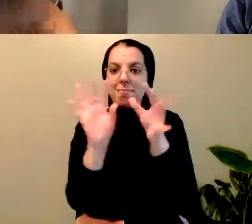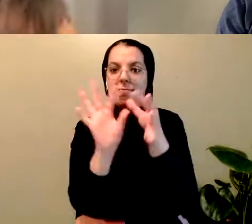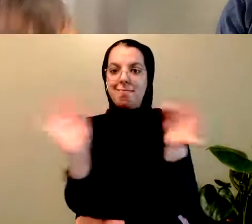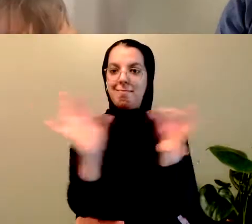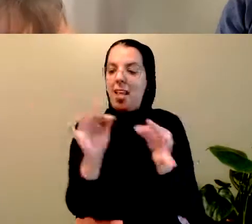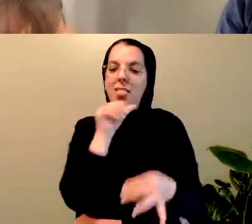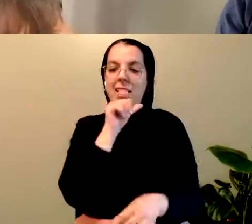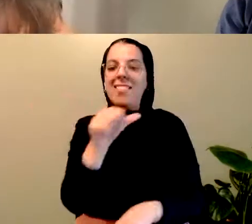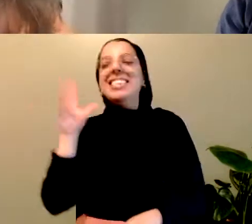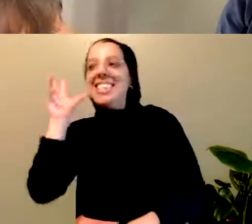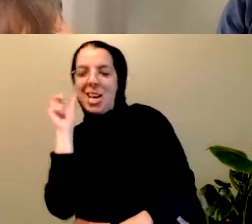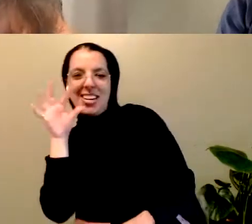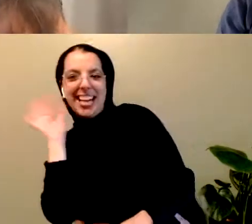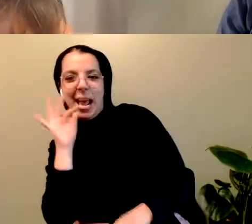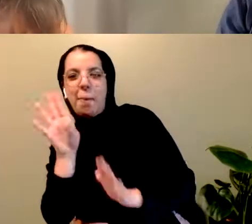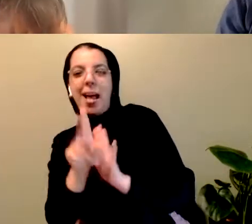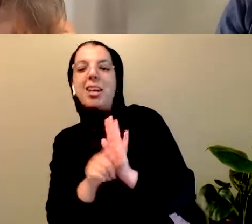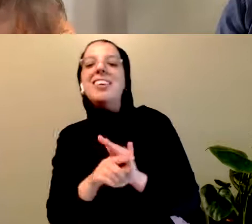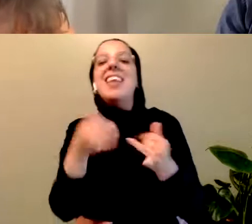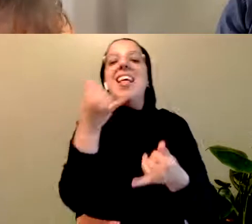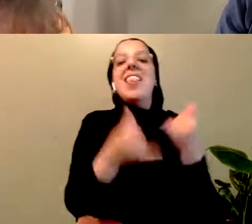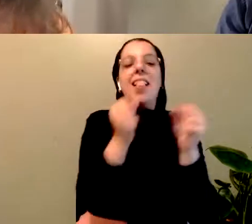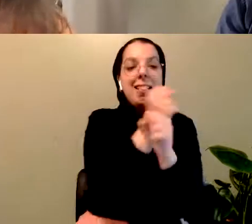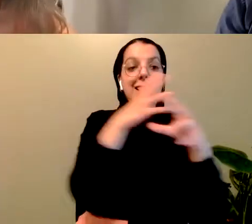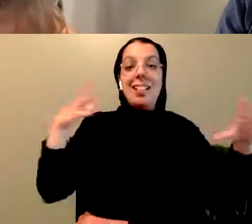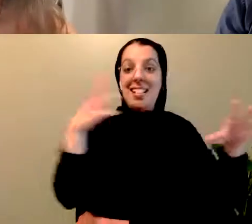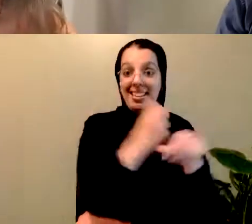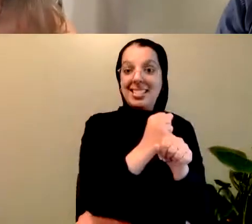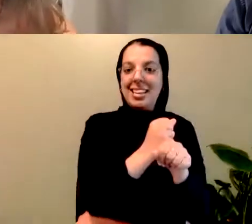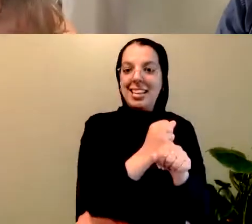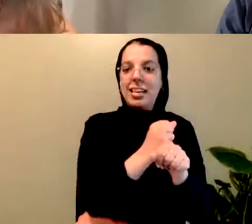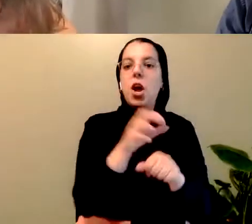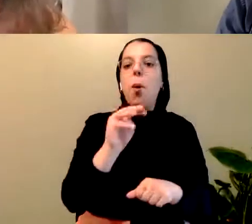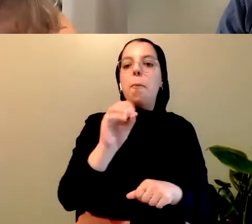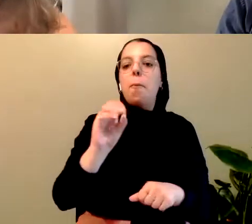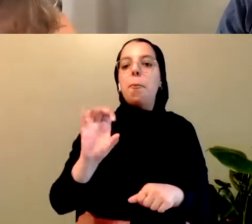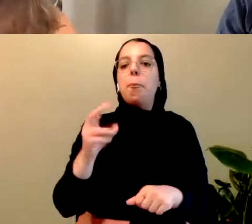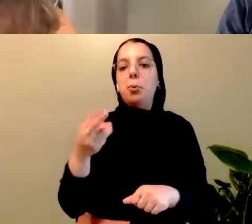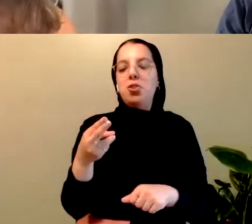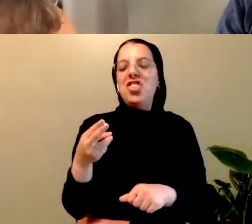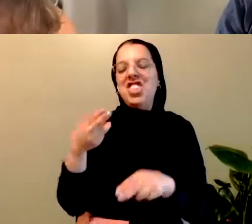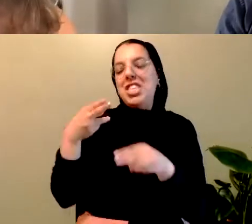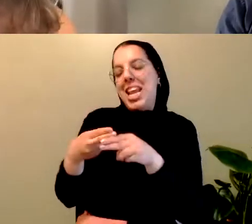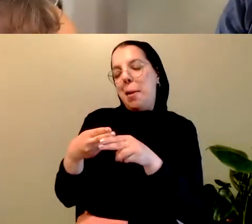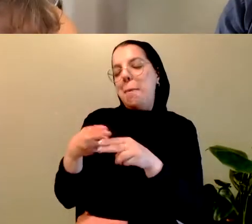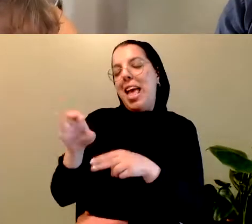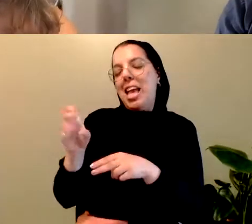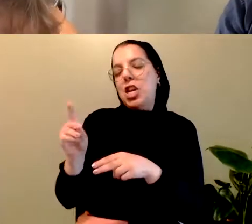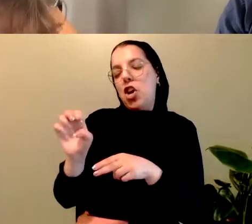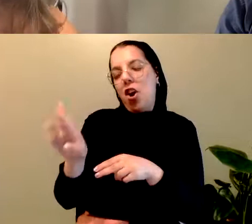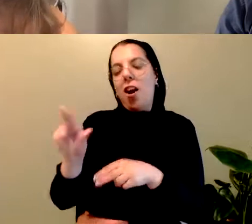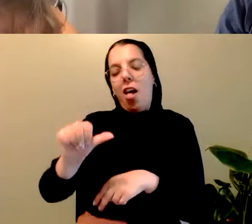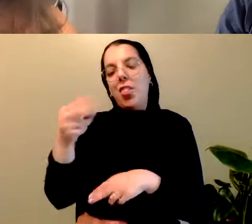in the final scene with Mooch and June, or Mooch who at this point identifies his name as Edgar. And he